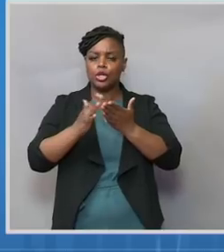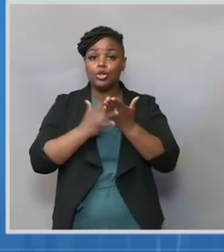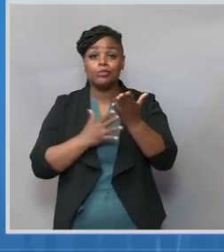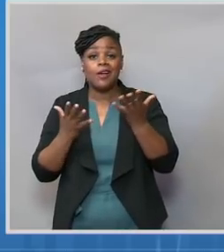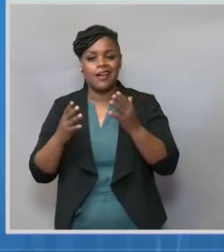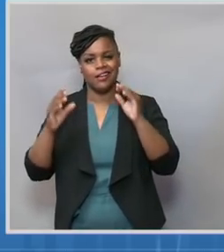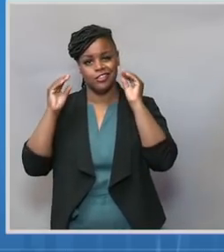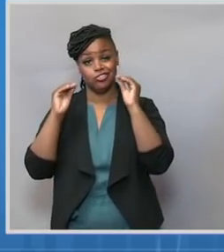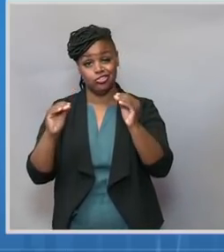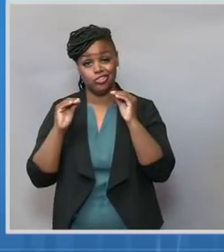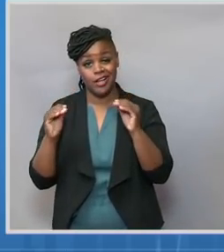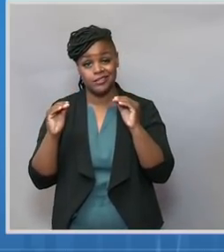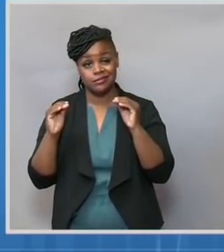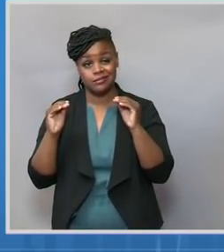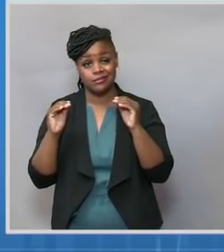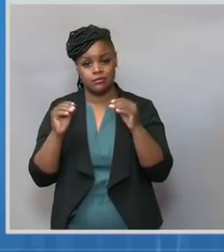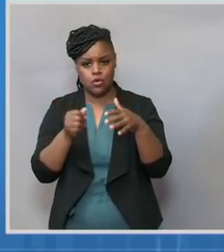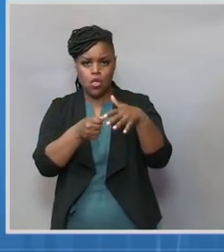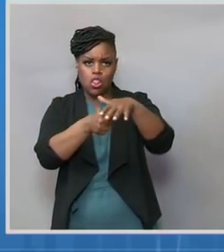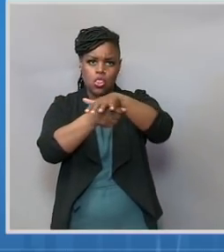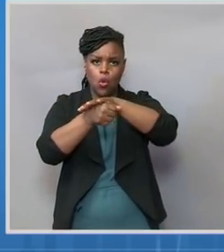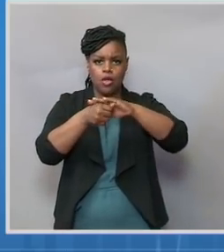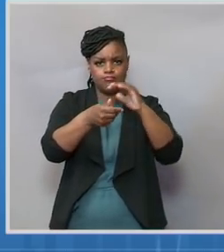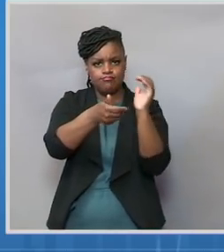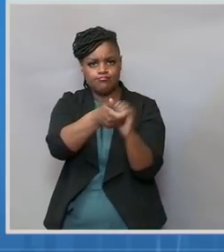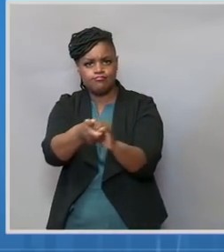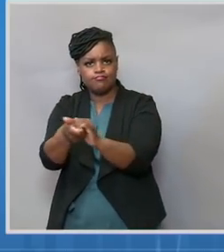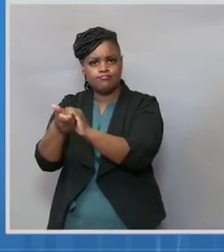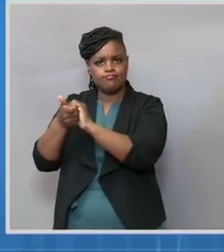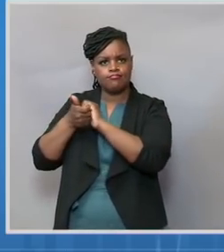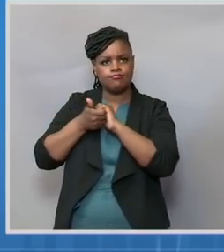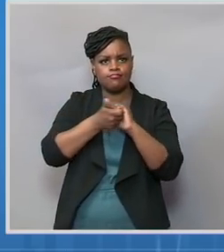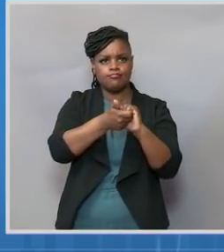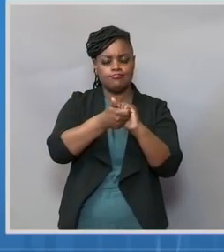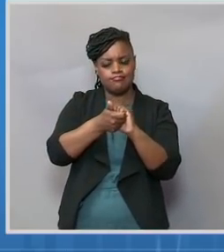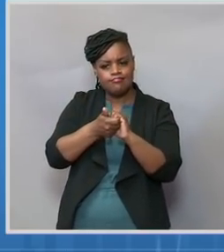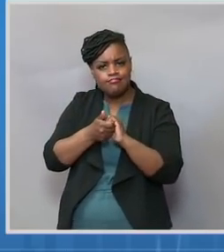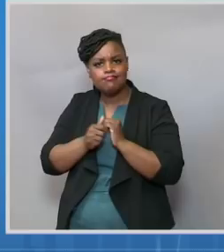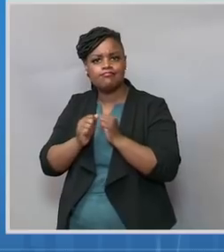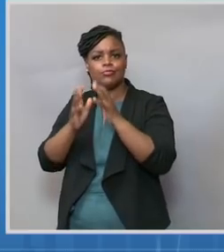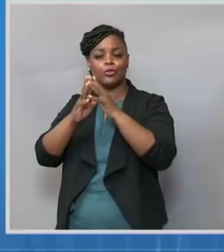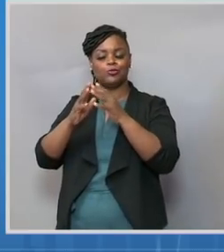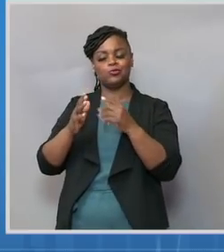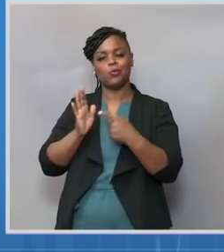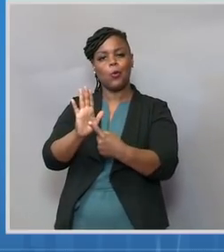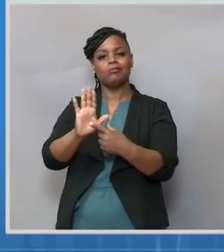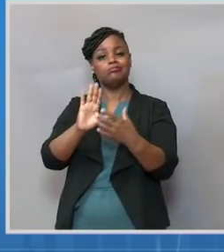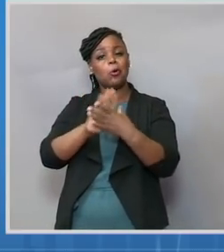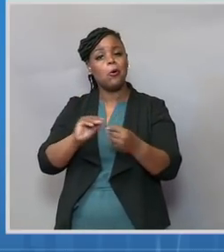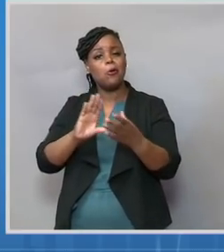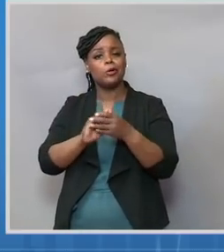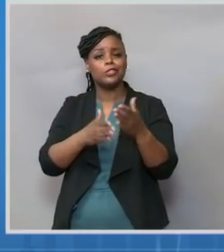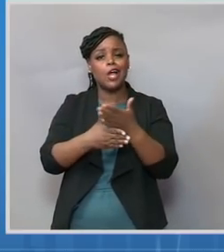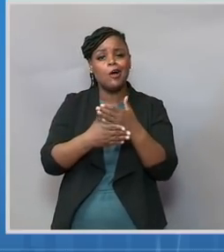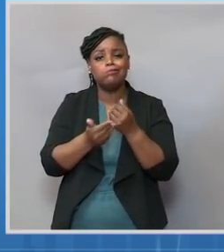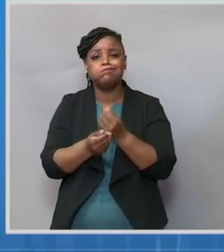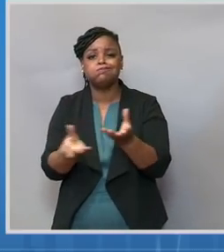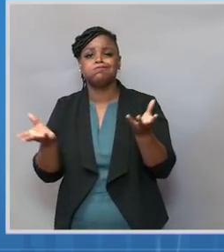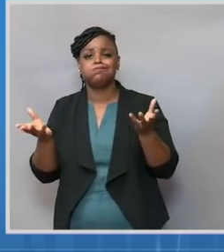Now, the community corps continues to grow. And I want to highlight for you some stories that we've been hearing about the work from a few of those organizations.